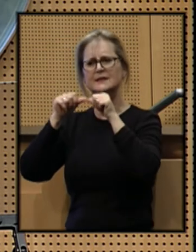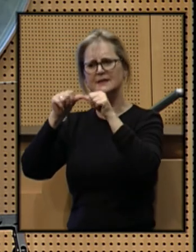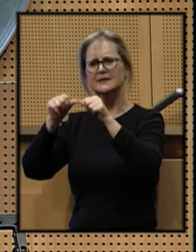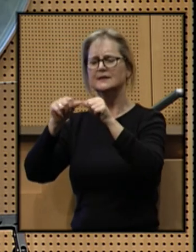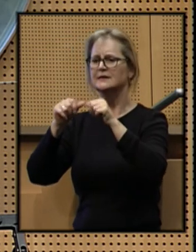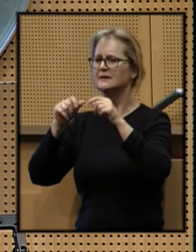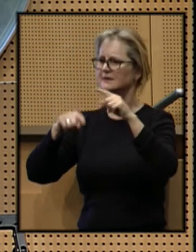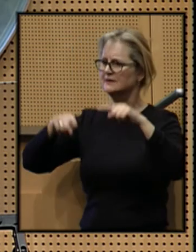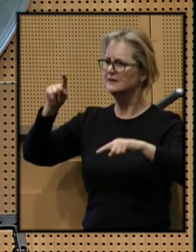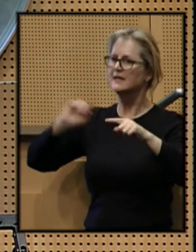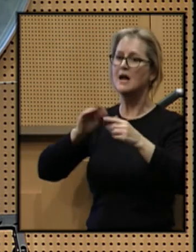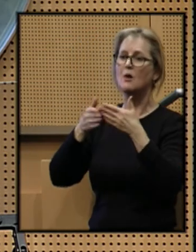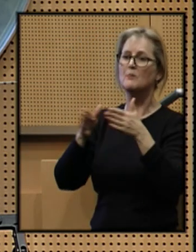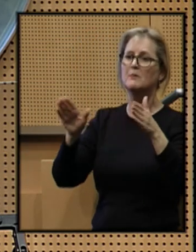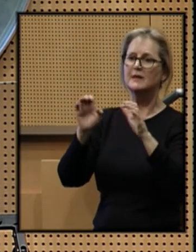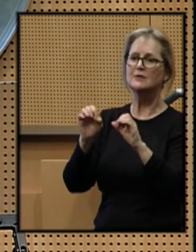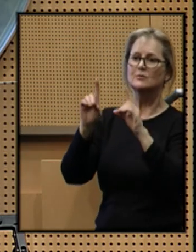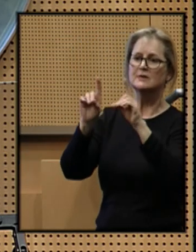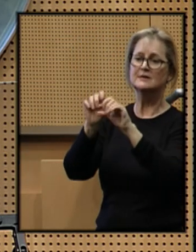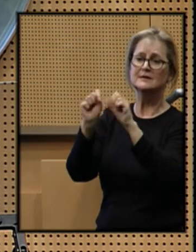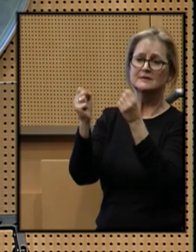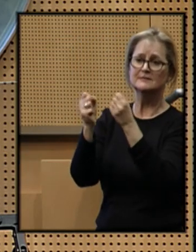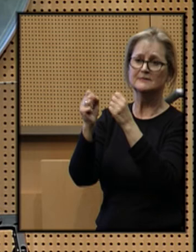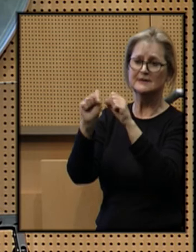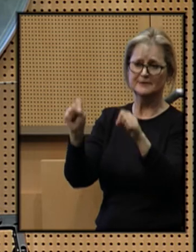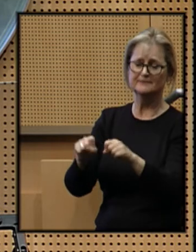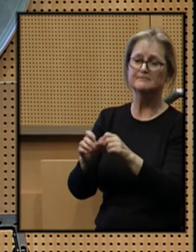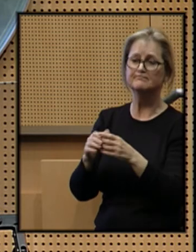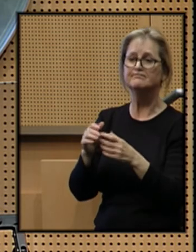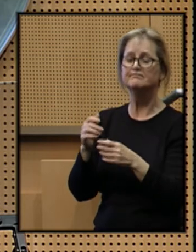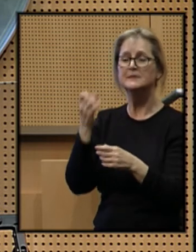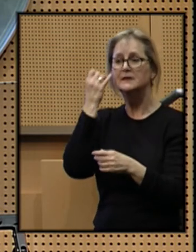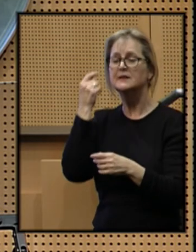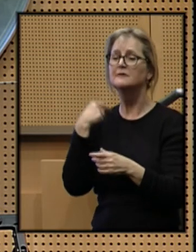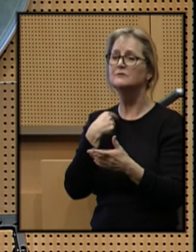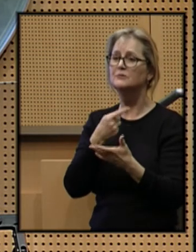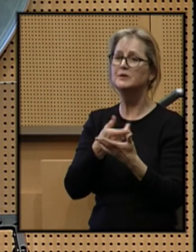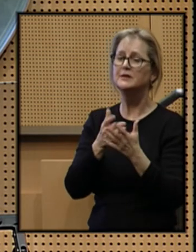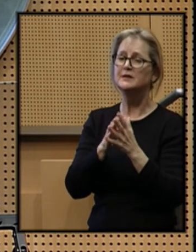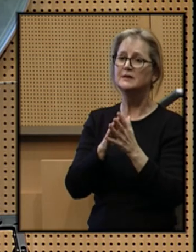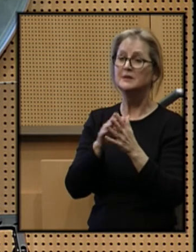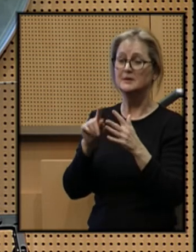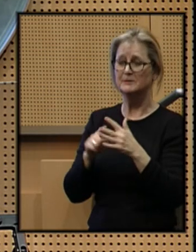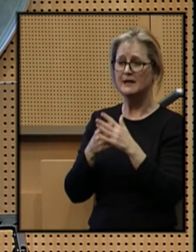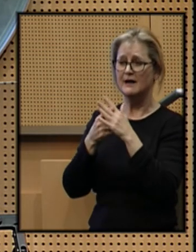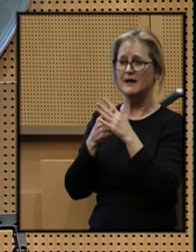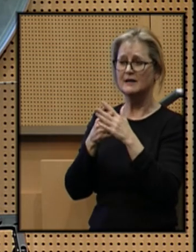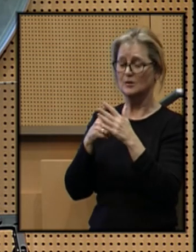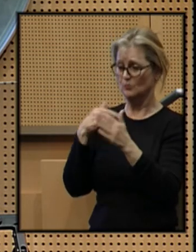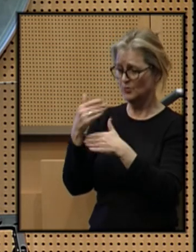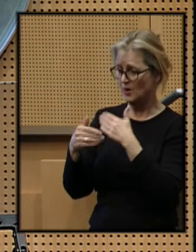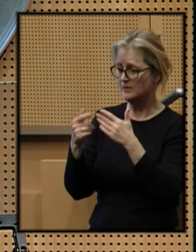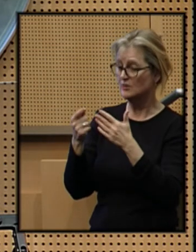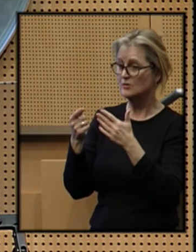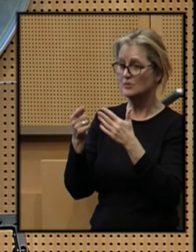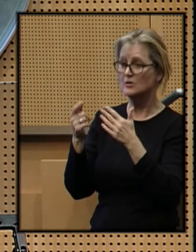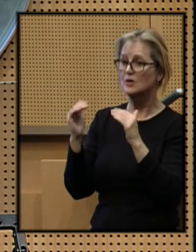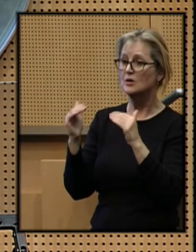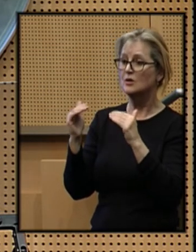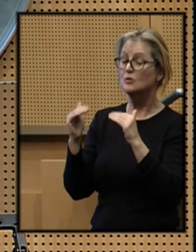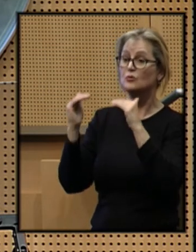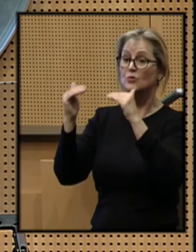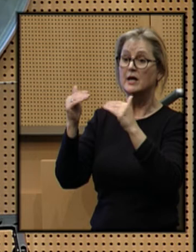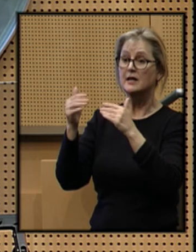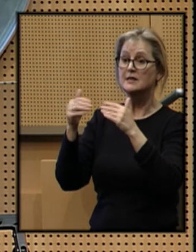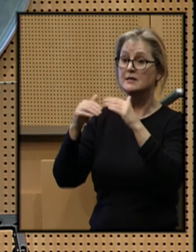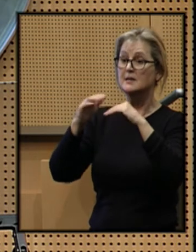in our public education system. If we began our process to raise the minimum wage